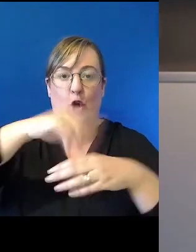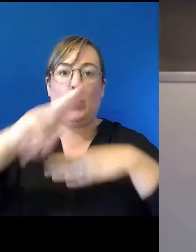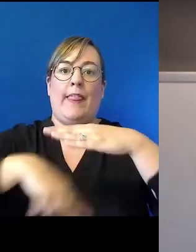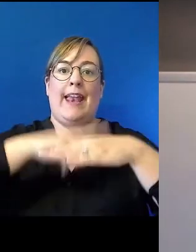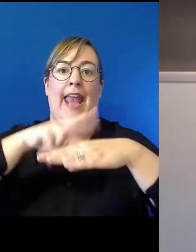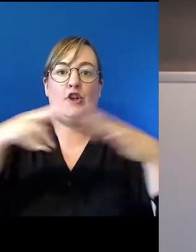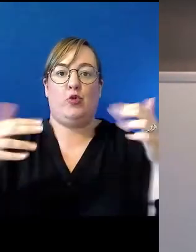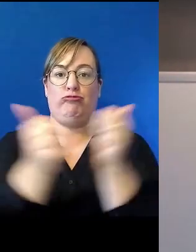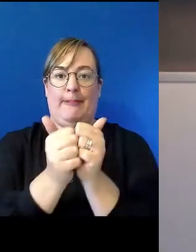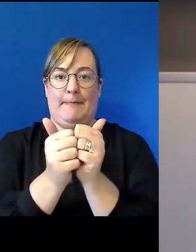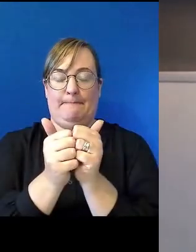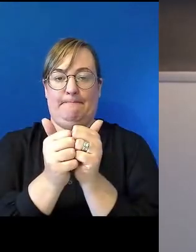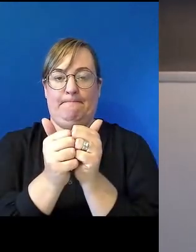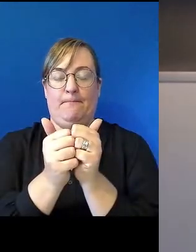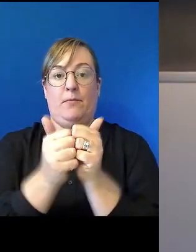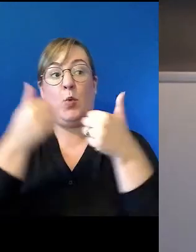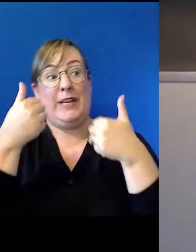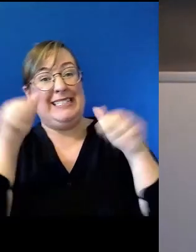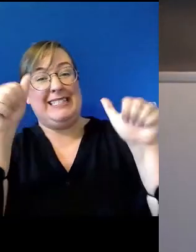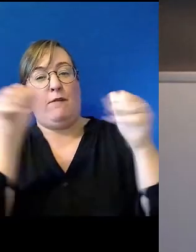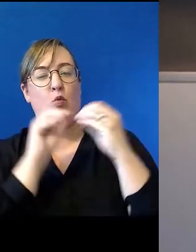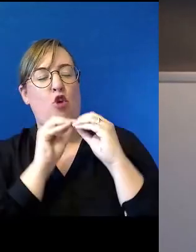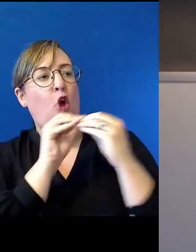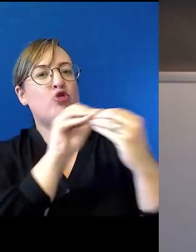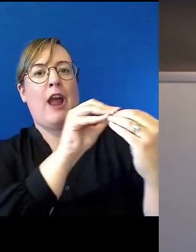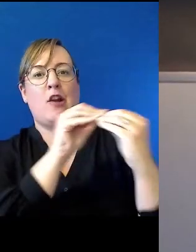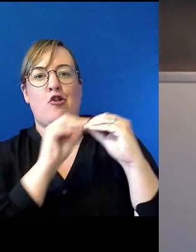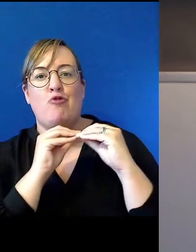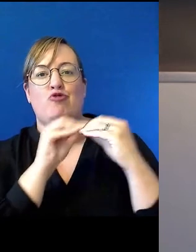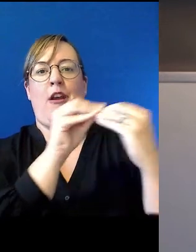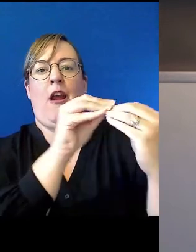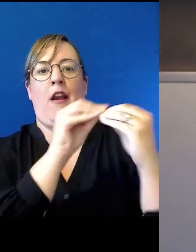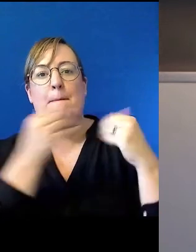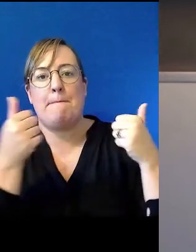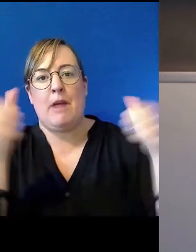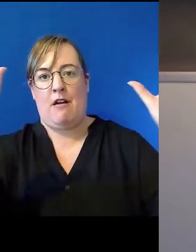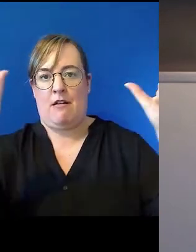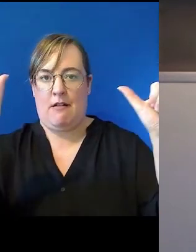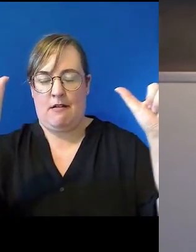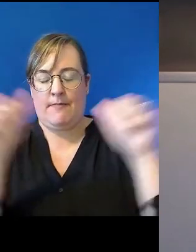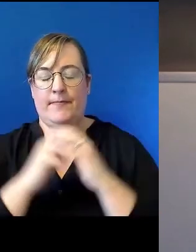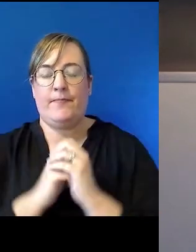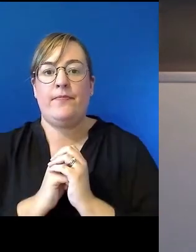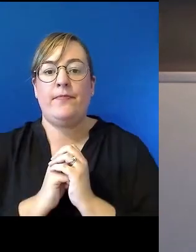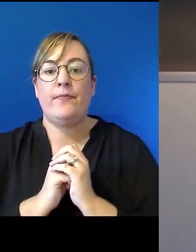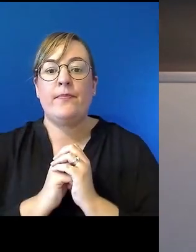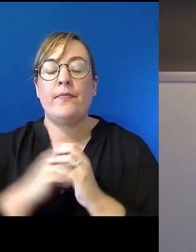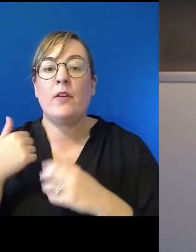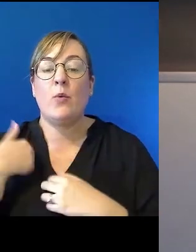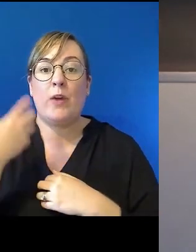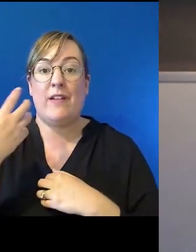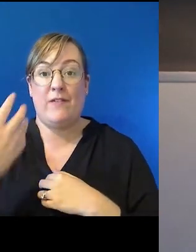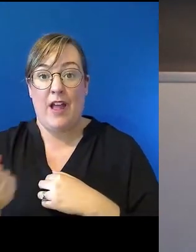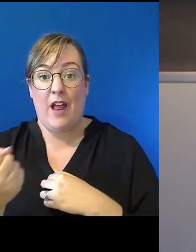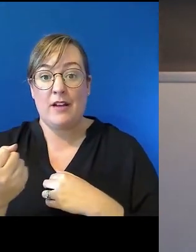and we successfully negotiated that. So, you know, and we have had, Coalition of